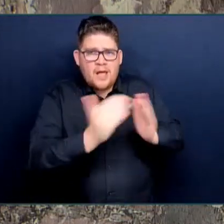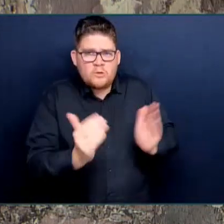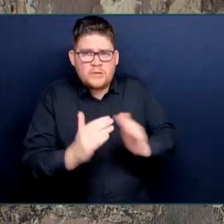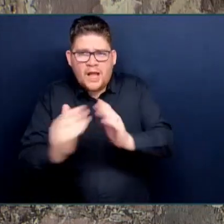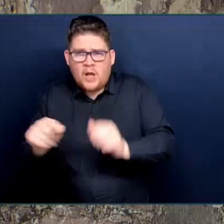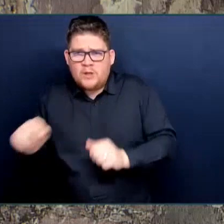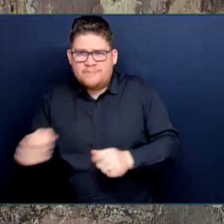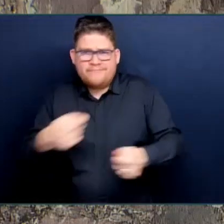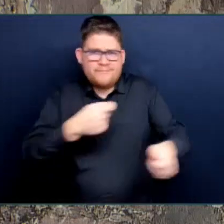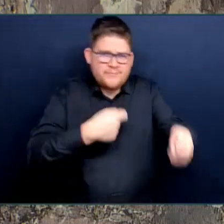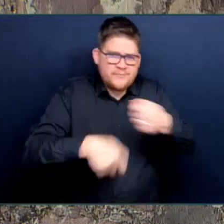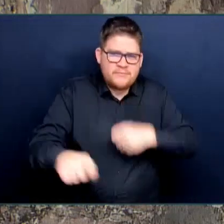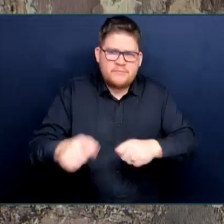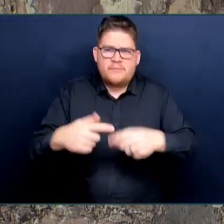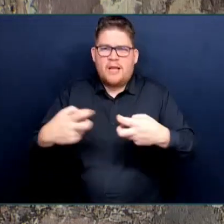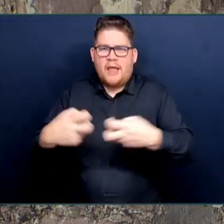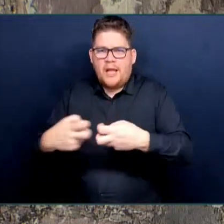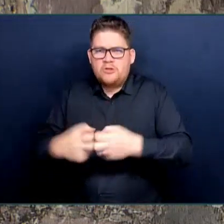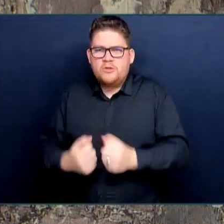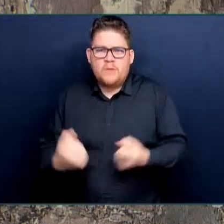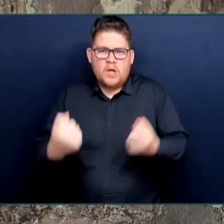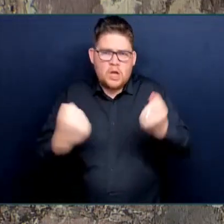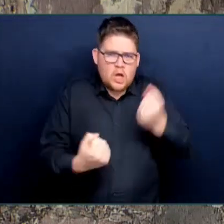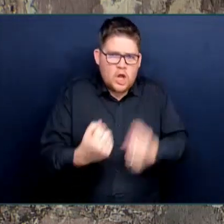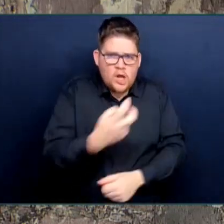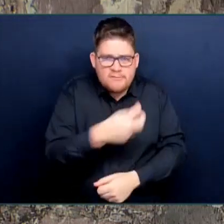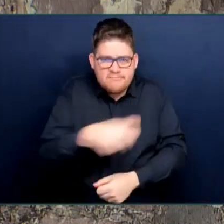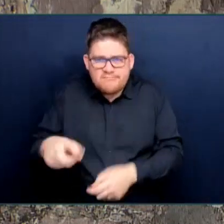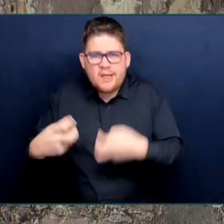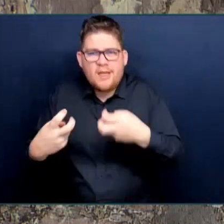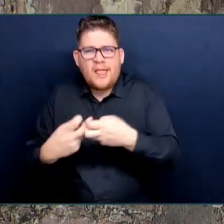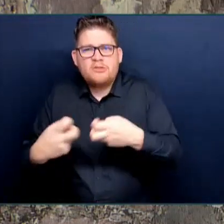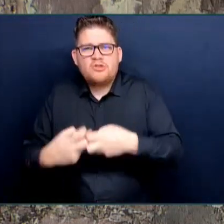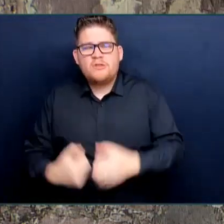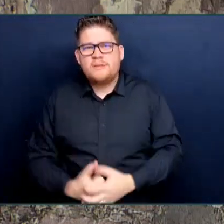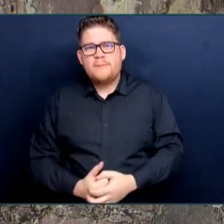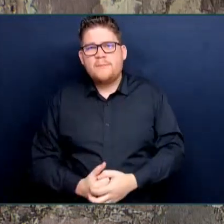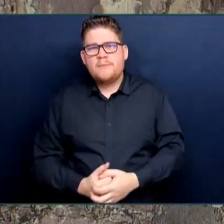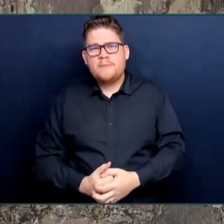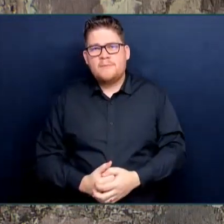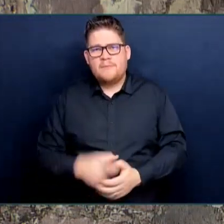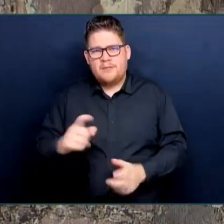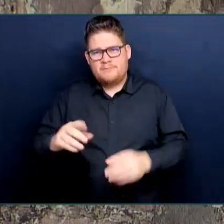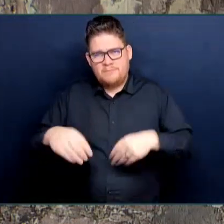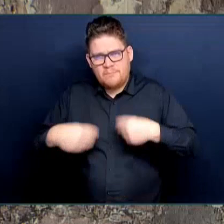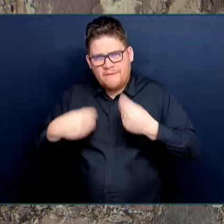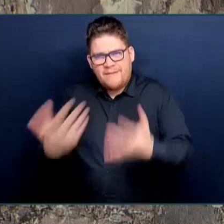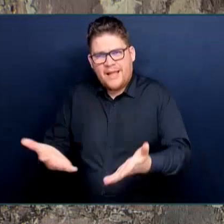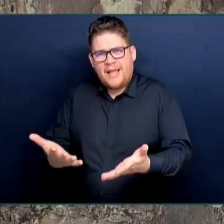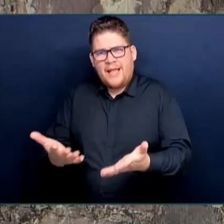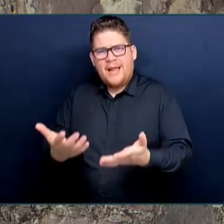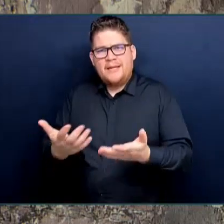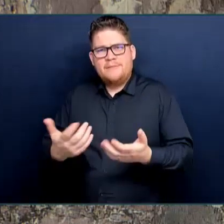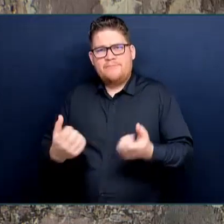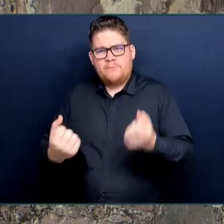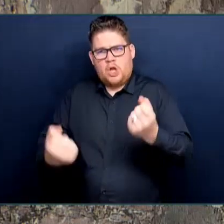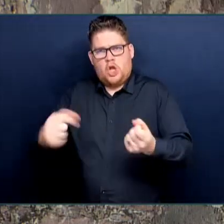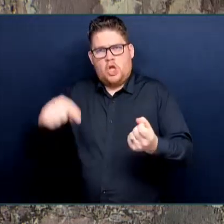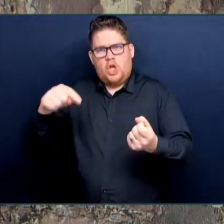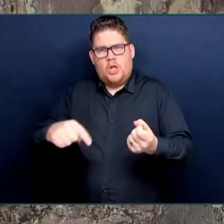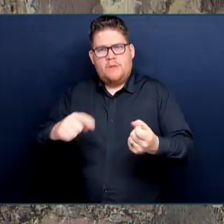and driving industry by delivering affordable, reliable power. Having Laurie as Chair of the Board